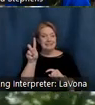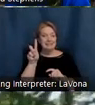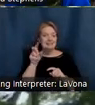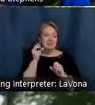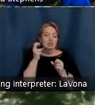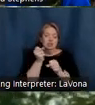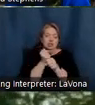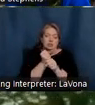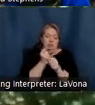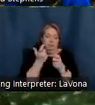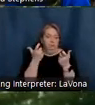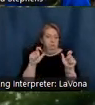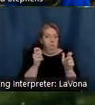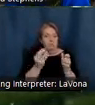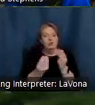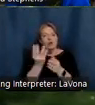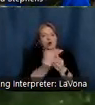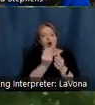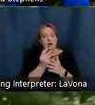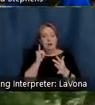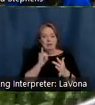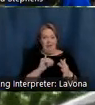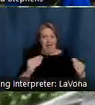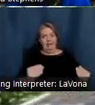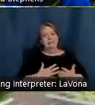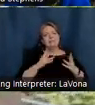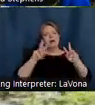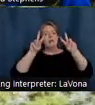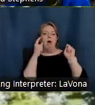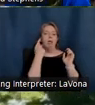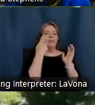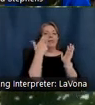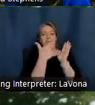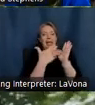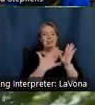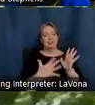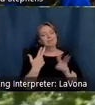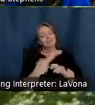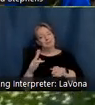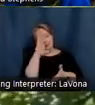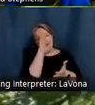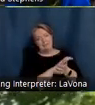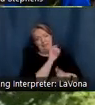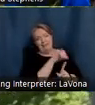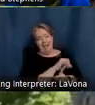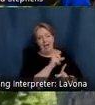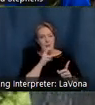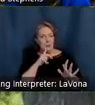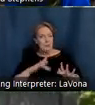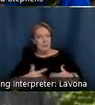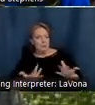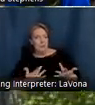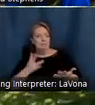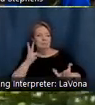created inspired the painter, as she called him, and this delighted Selma. Her flowers can be seen